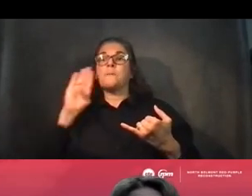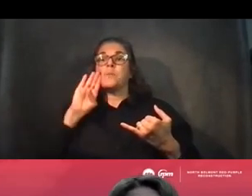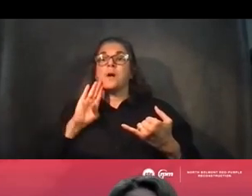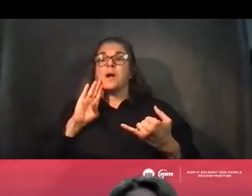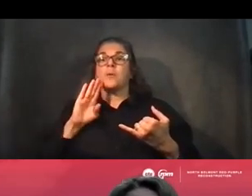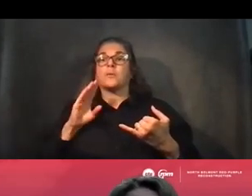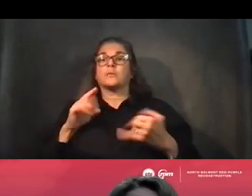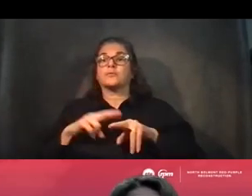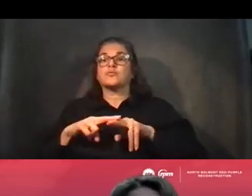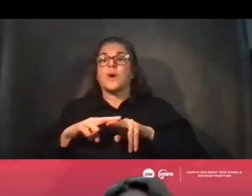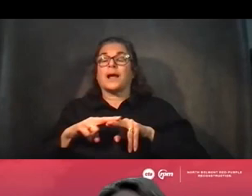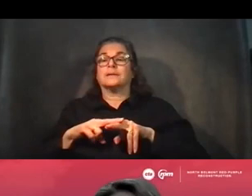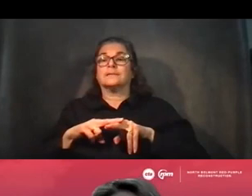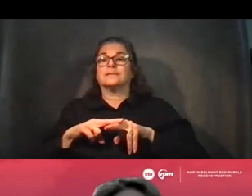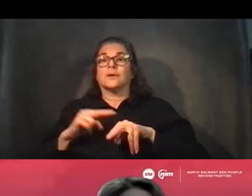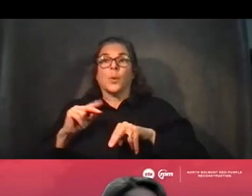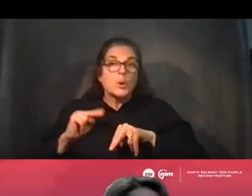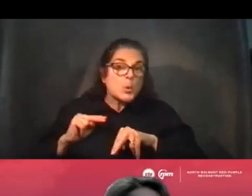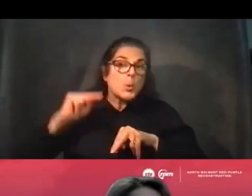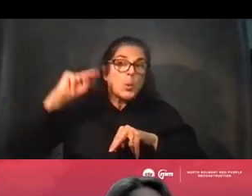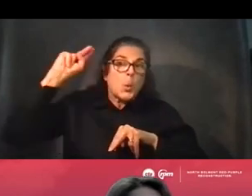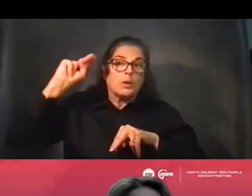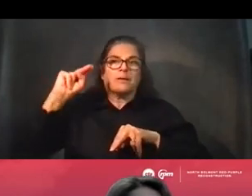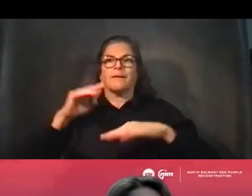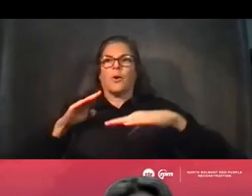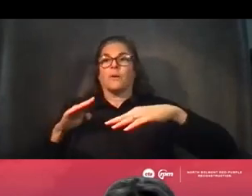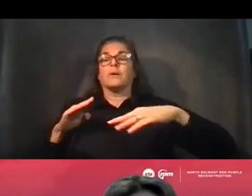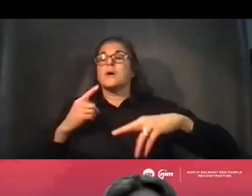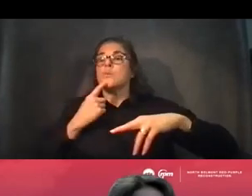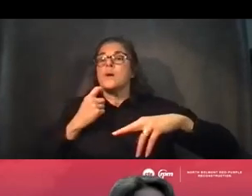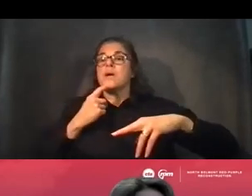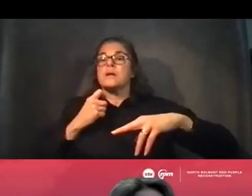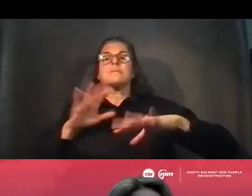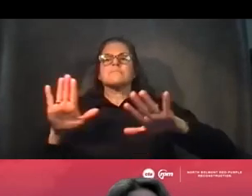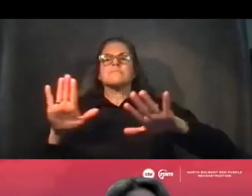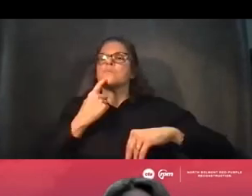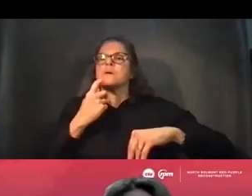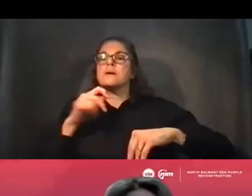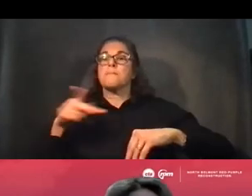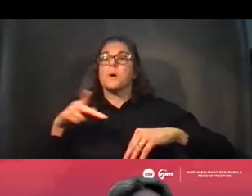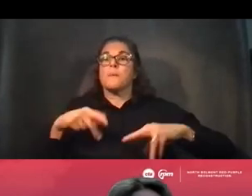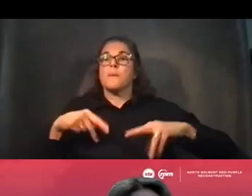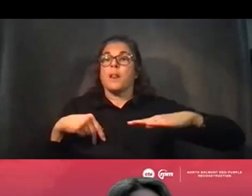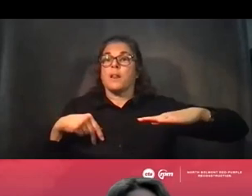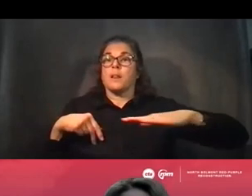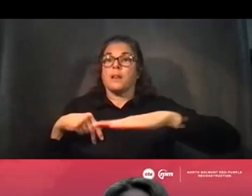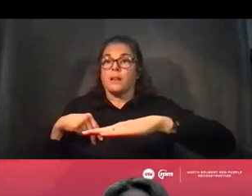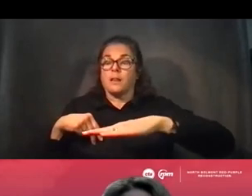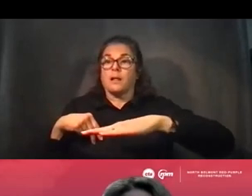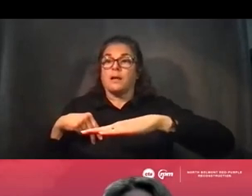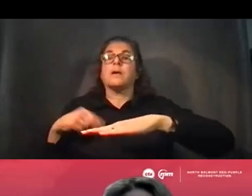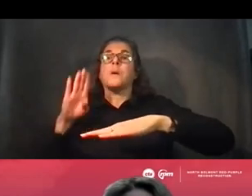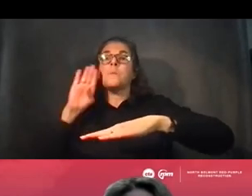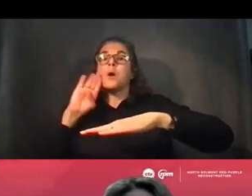up and over on the bypass over the red and purple line train lines, excuse me, eliminating that pinch point that we had and